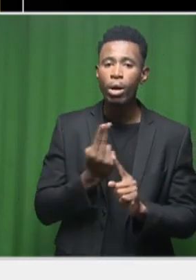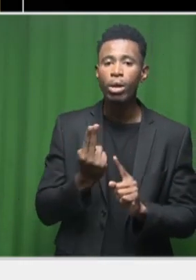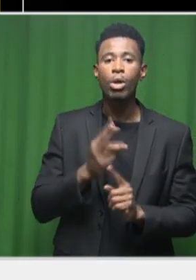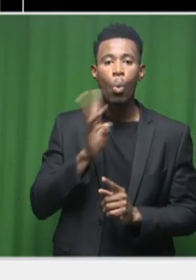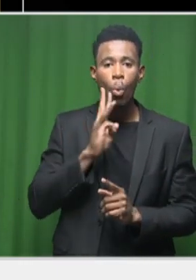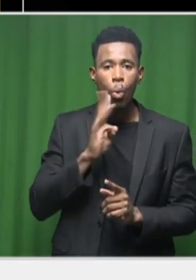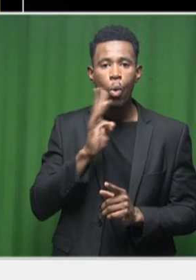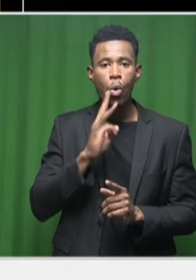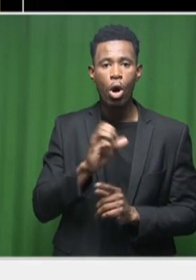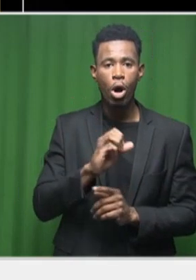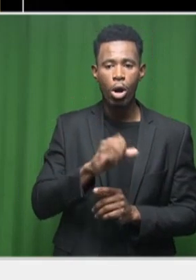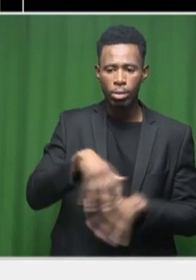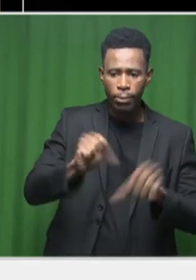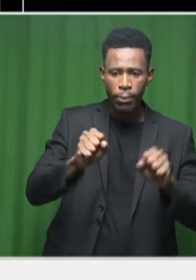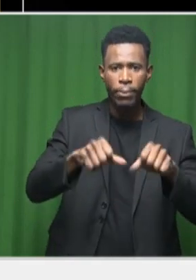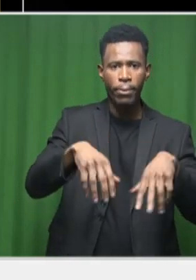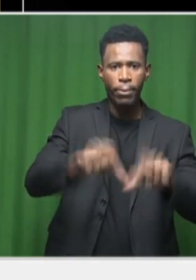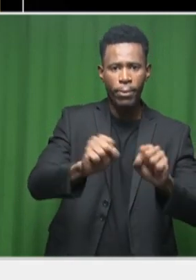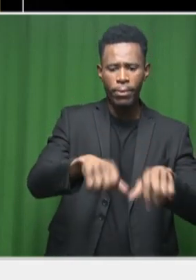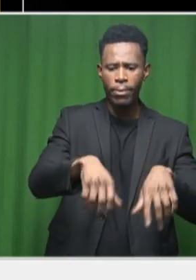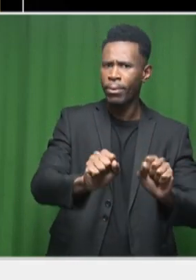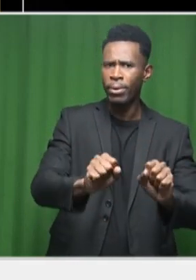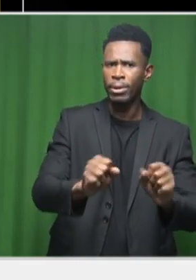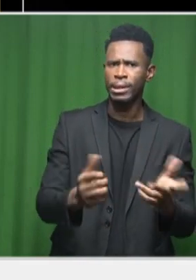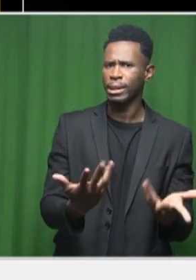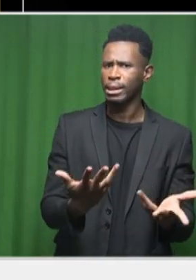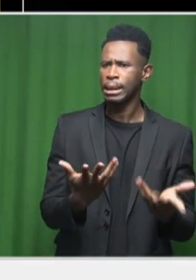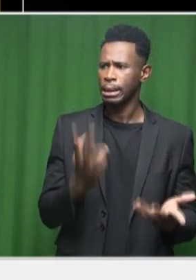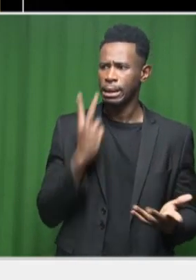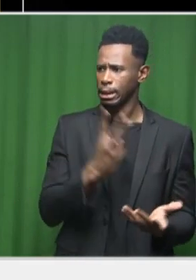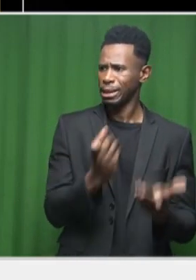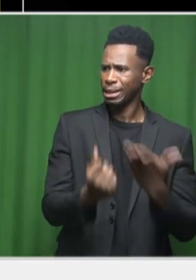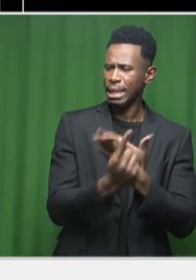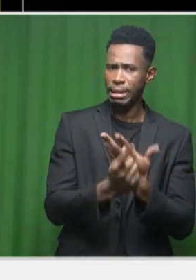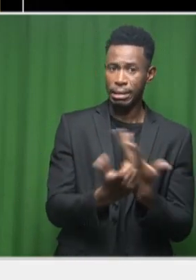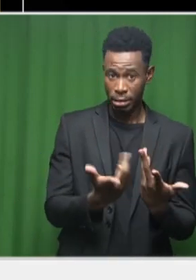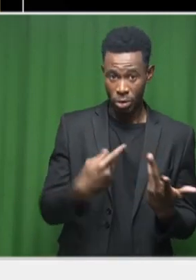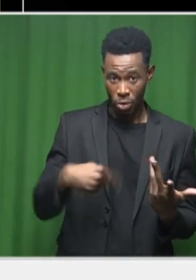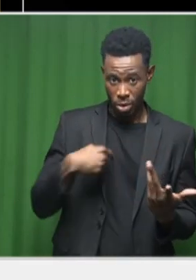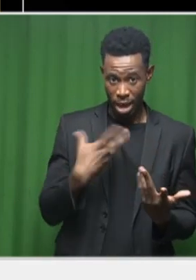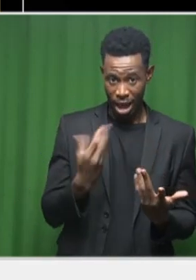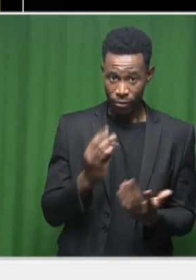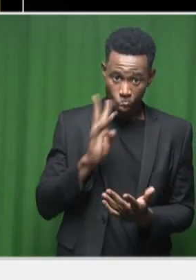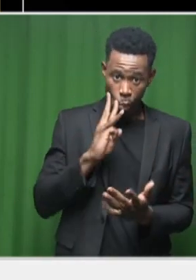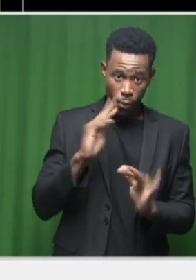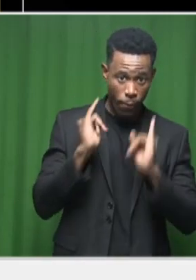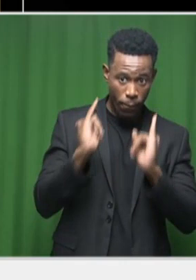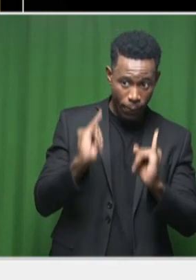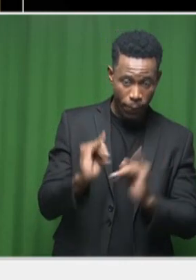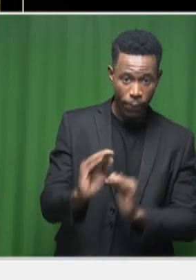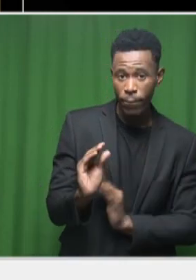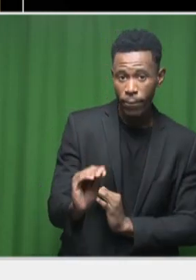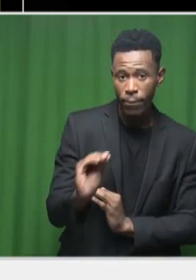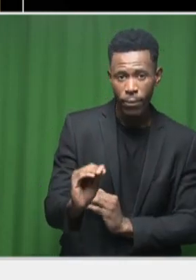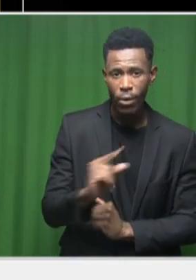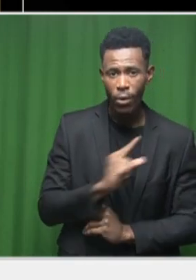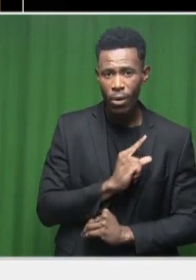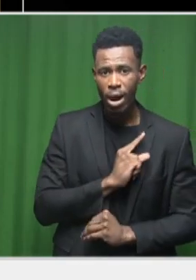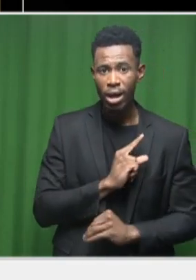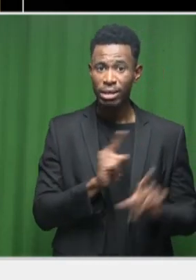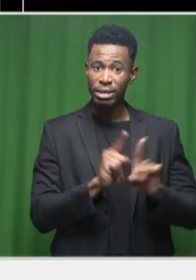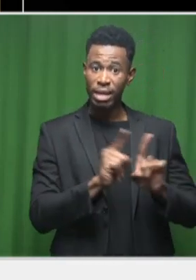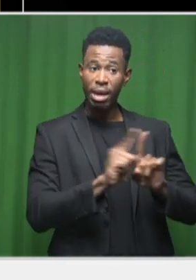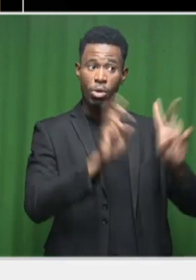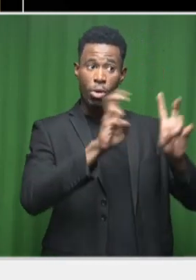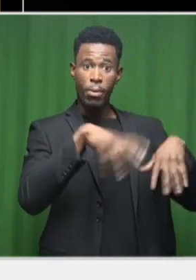Now, looking at what is happening, are we facing a water crisis similar to the ongoing electricity